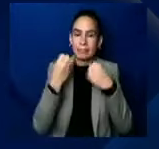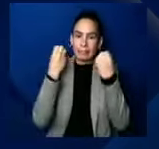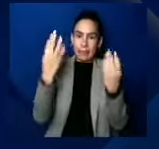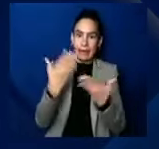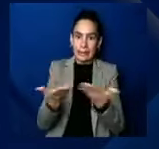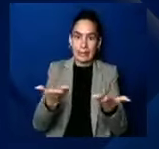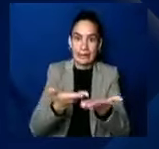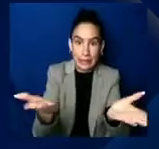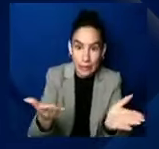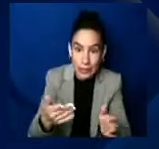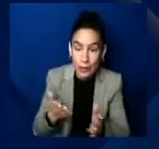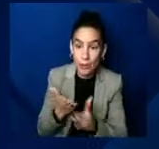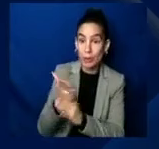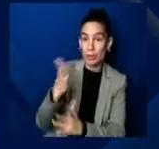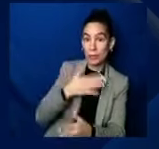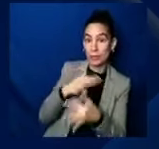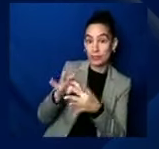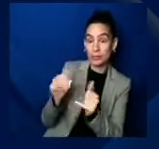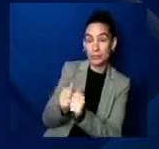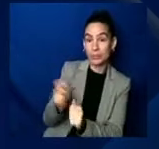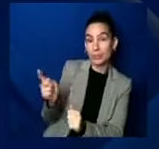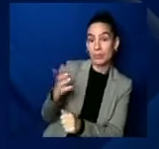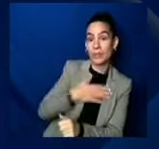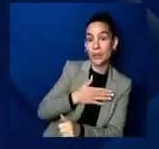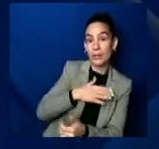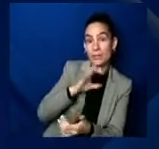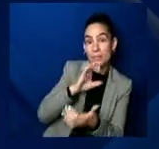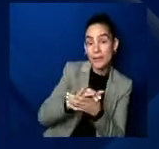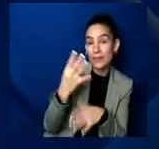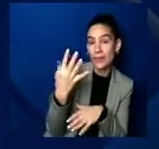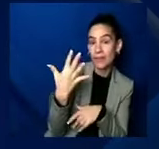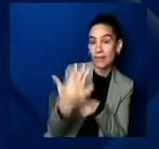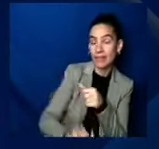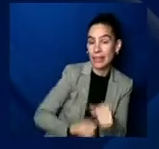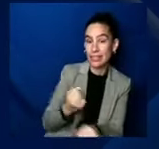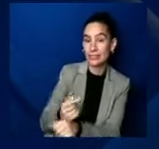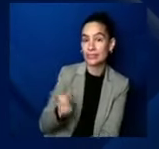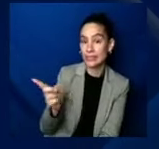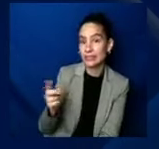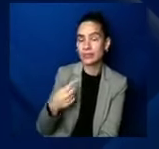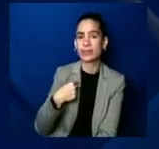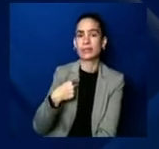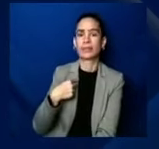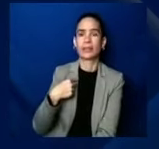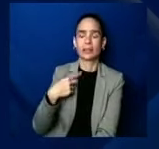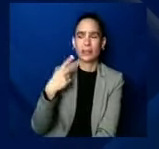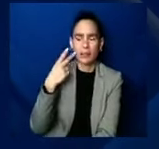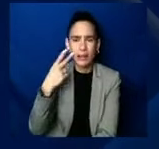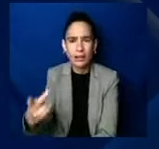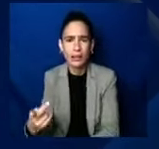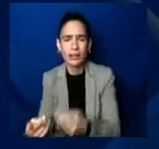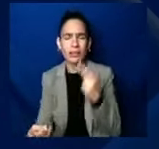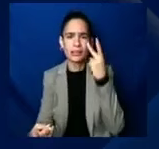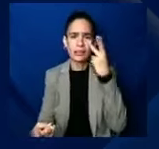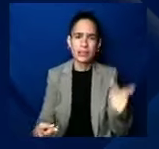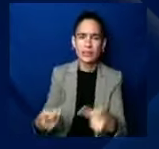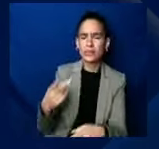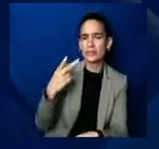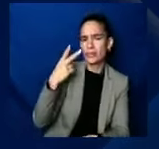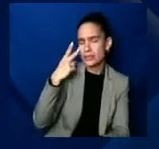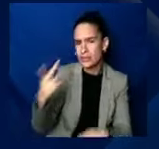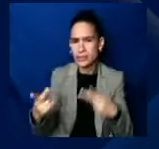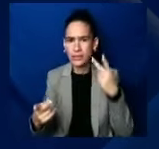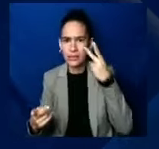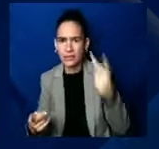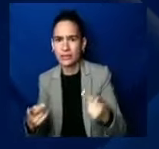four or five years that I start to really see it. And, and, and this is not to say these are nurses or doctors